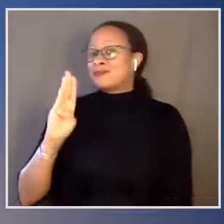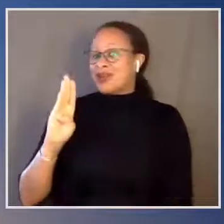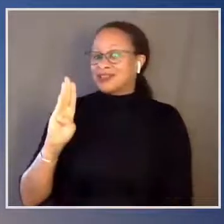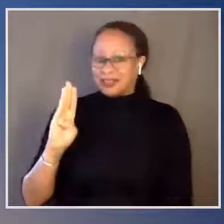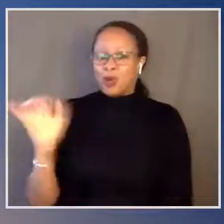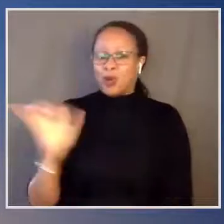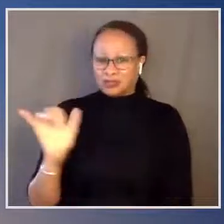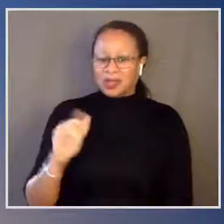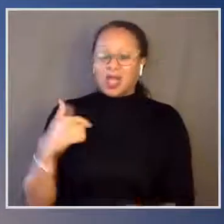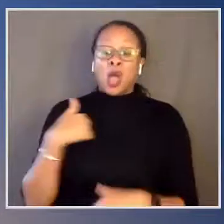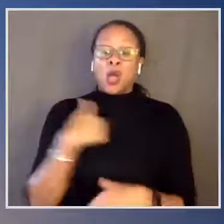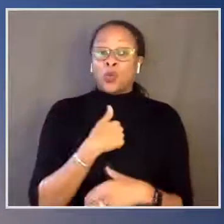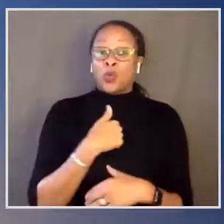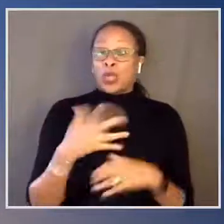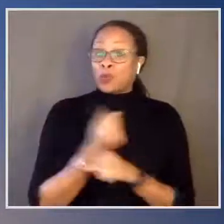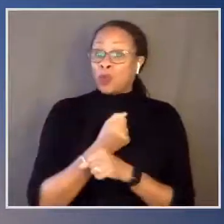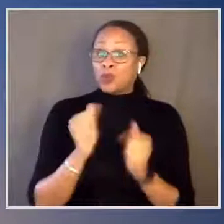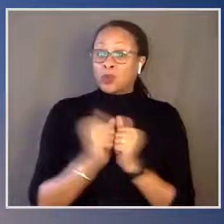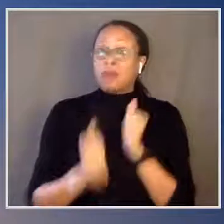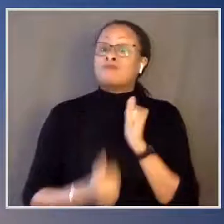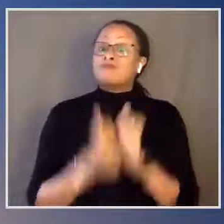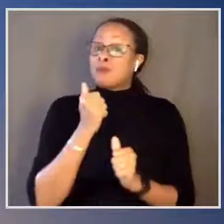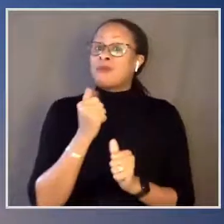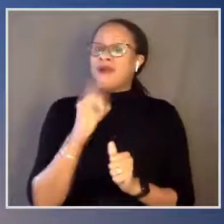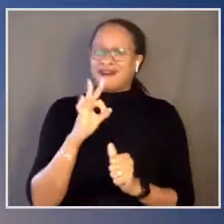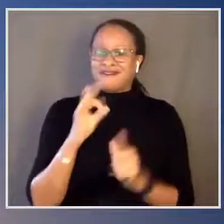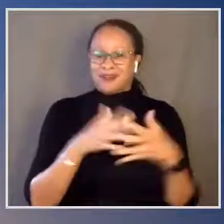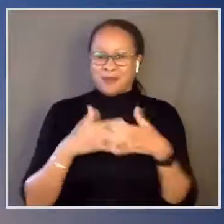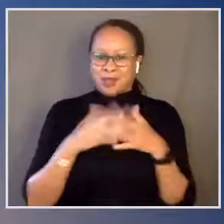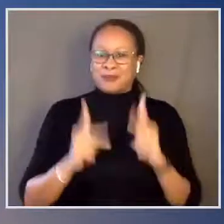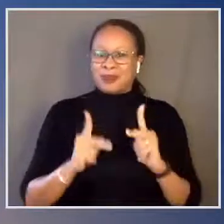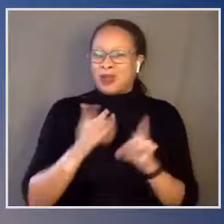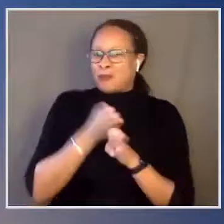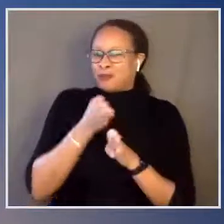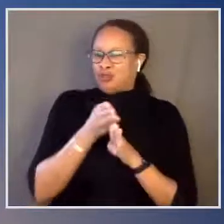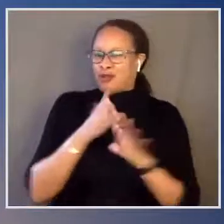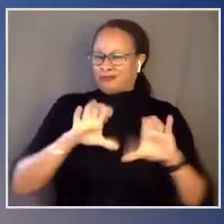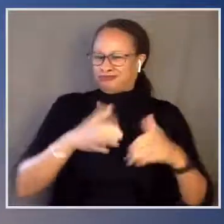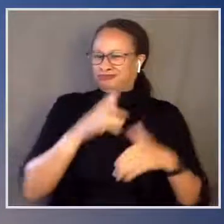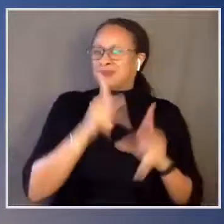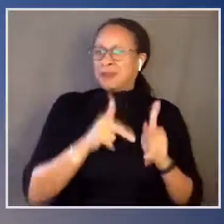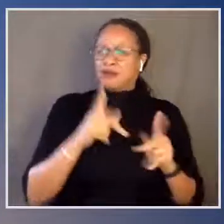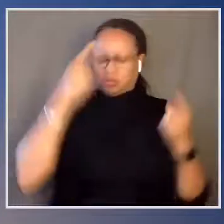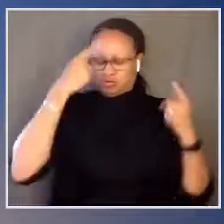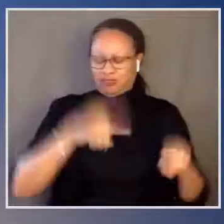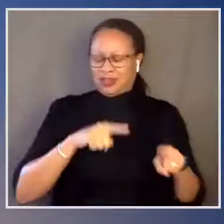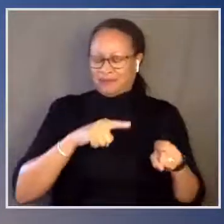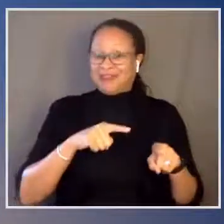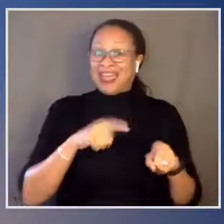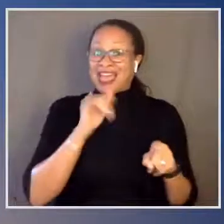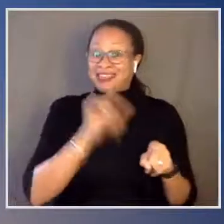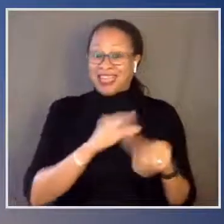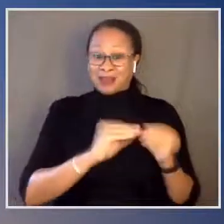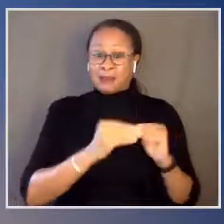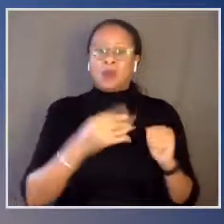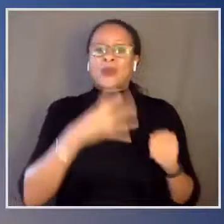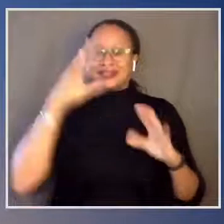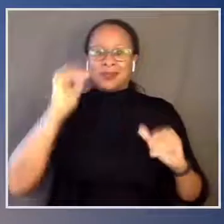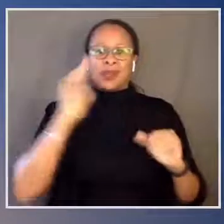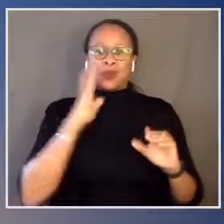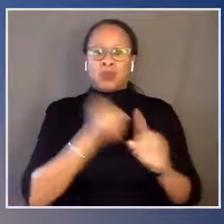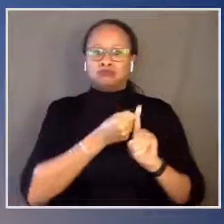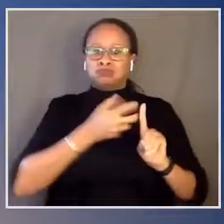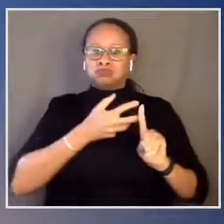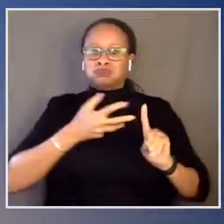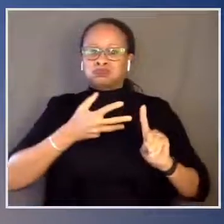majority of the American people. And every indication is that the majority will grow. We have a popular